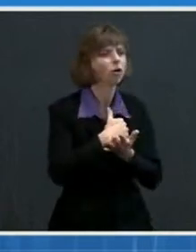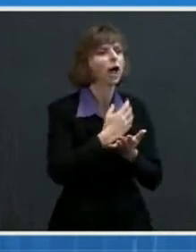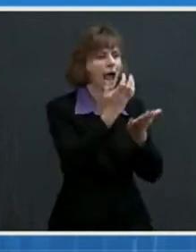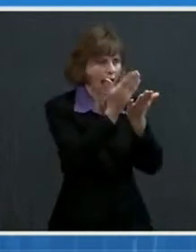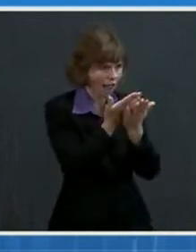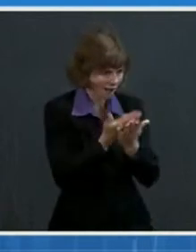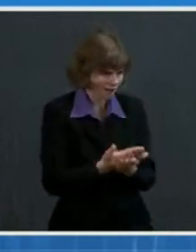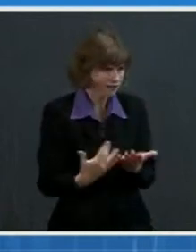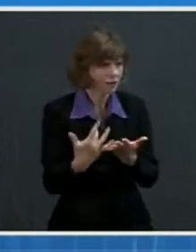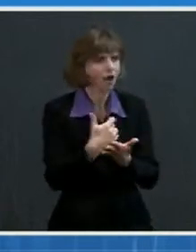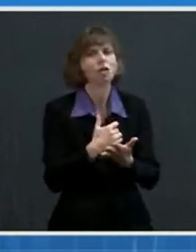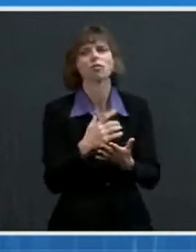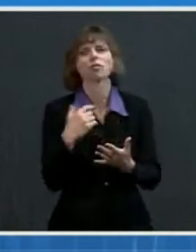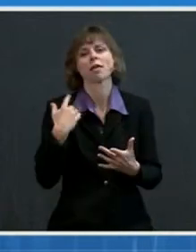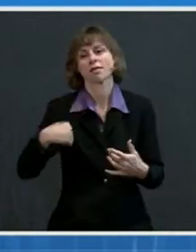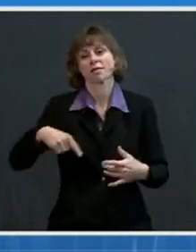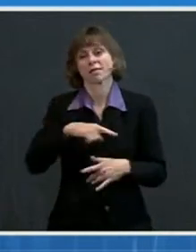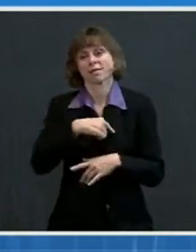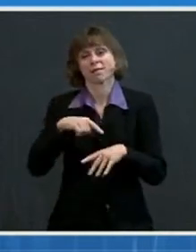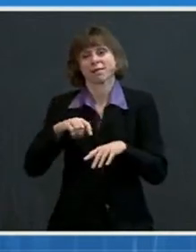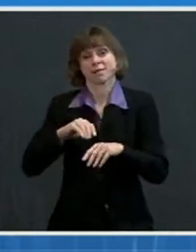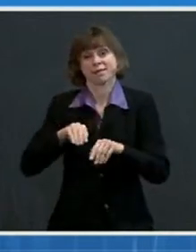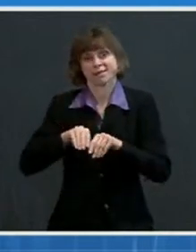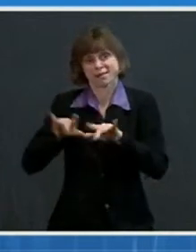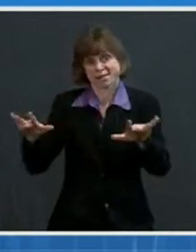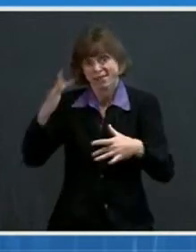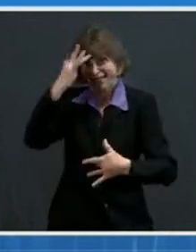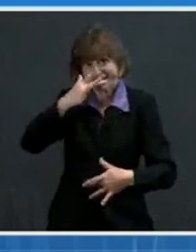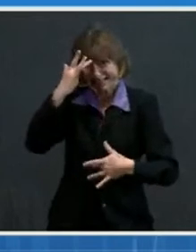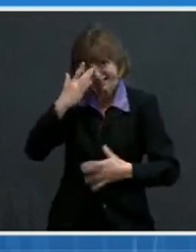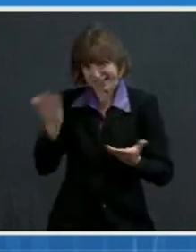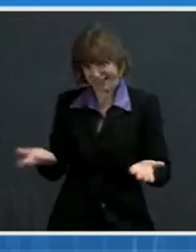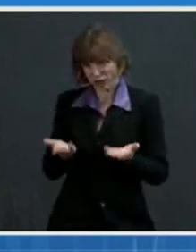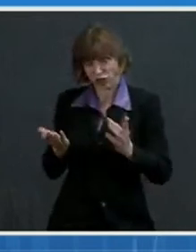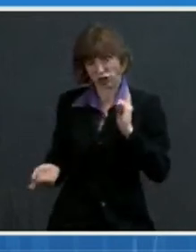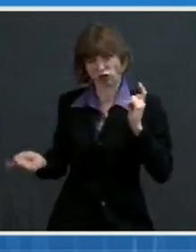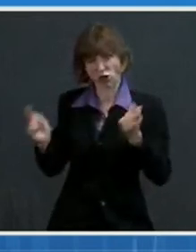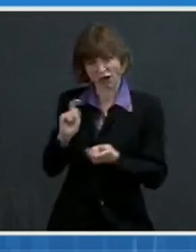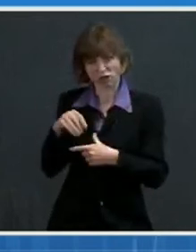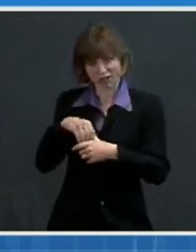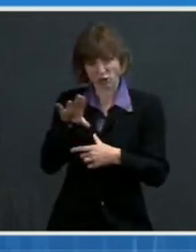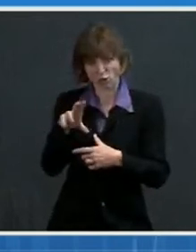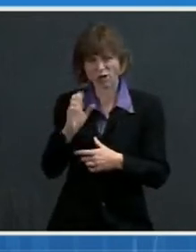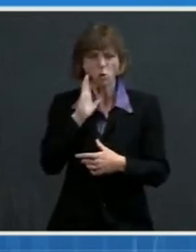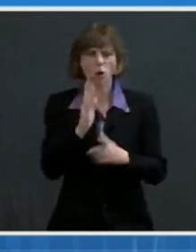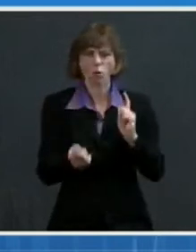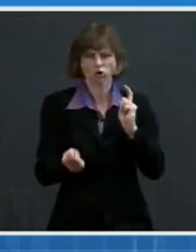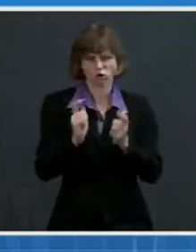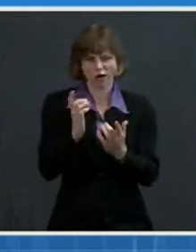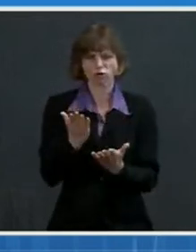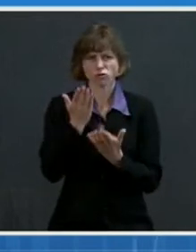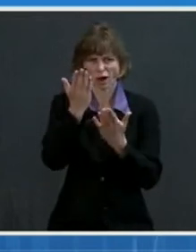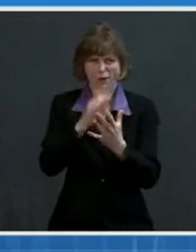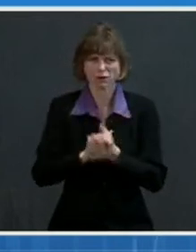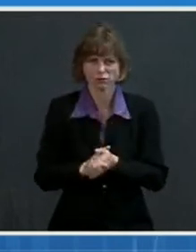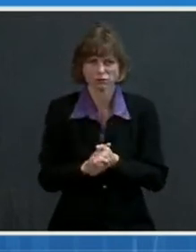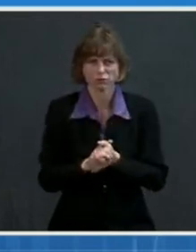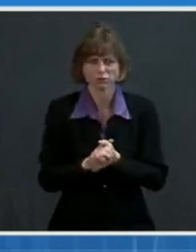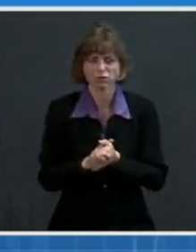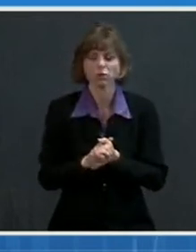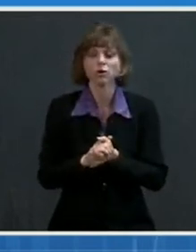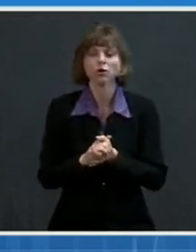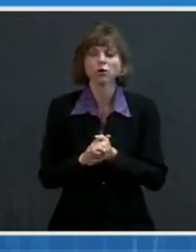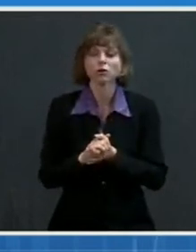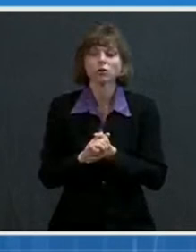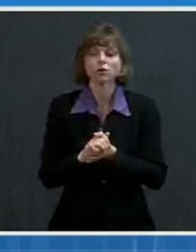dynamics of this country change, we will continue to update this guidance. Importantly, our guidance must